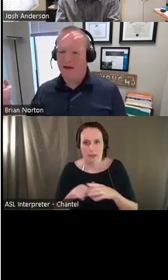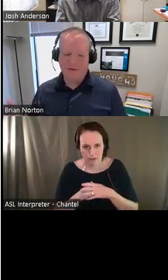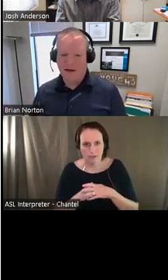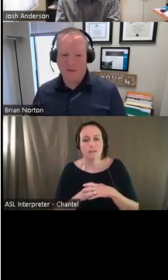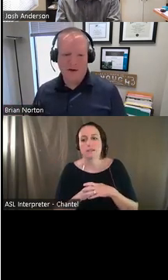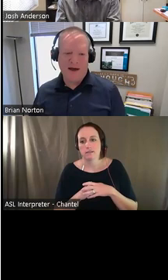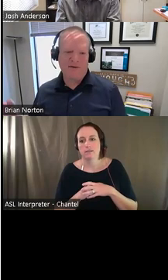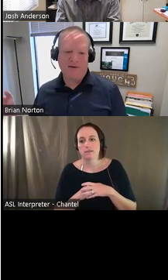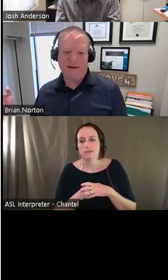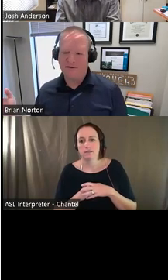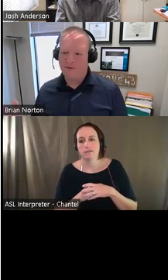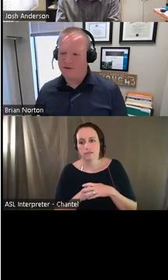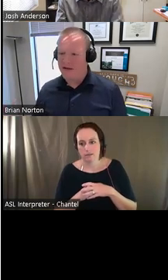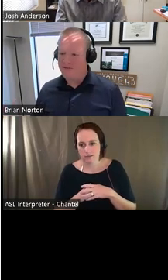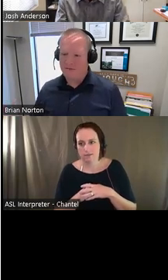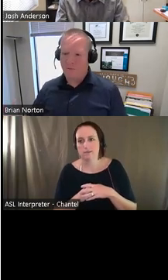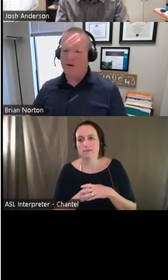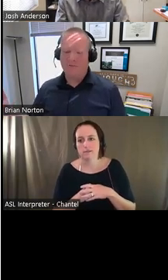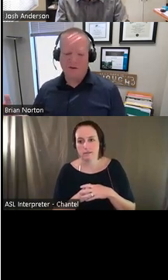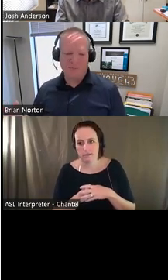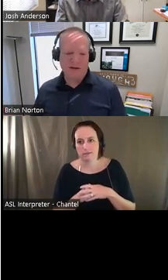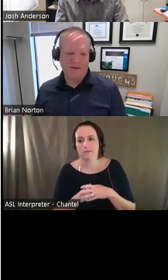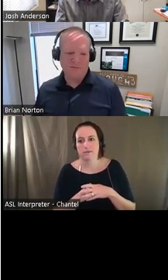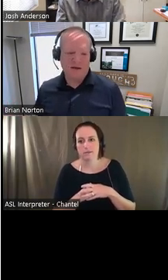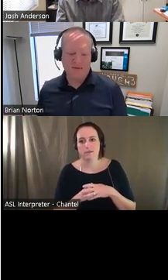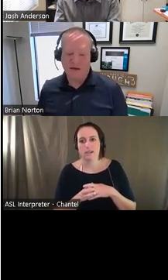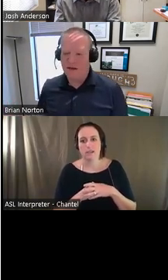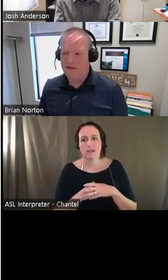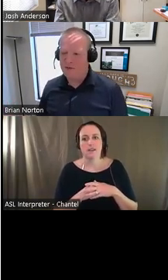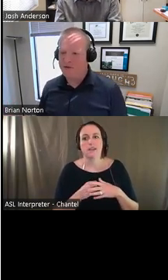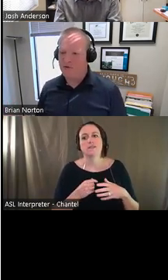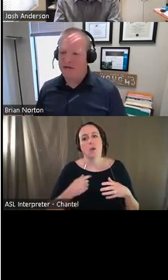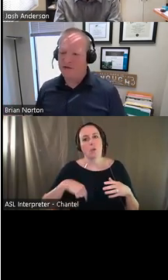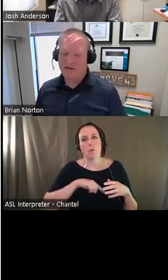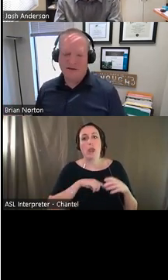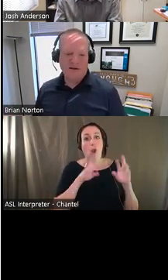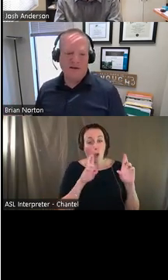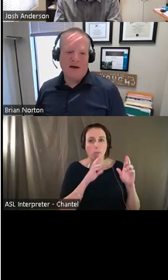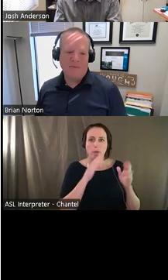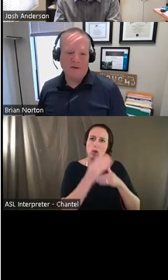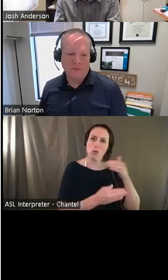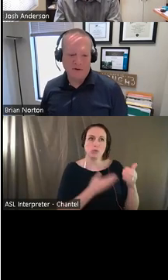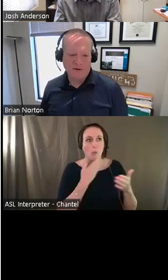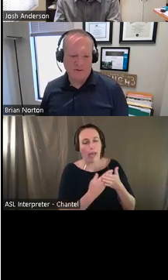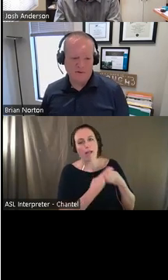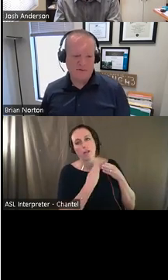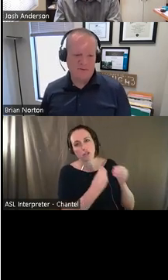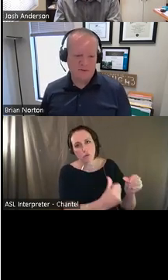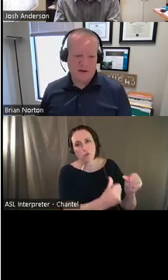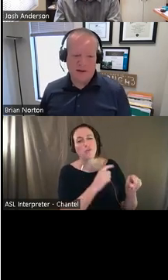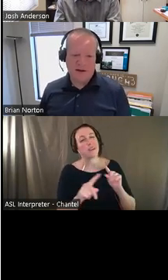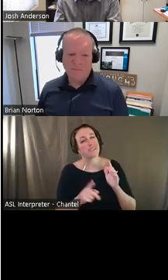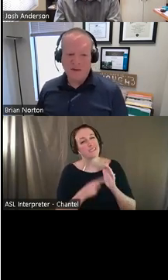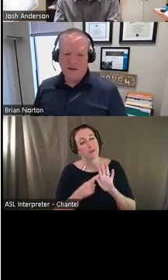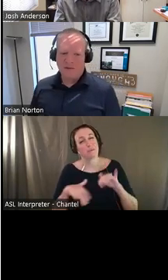well every time we go out. And it's always kind of this wonderful experience. Sometimes it can get a little bit more challenging and a little bit more difficult. And so